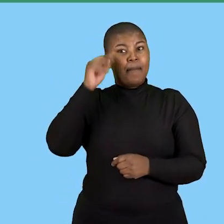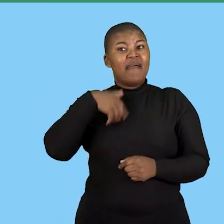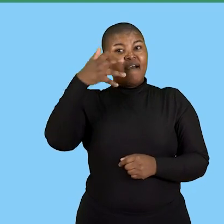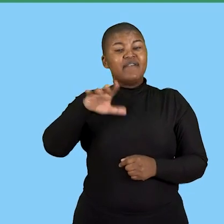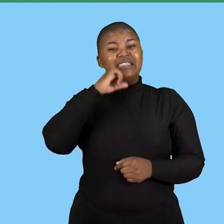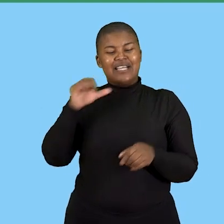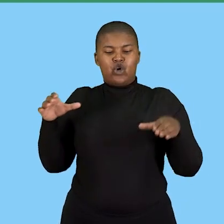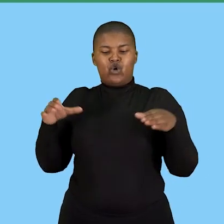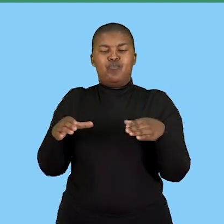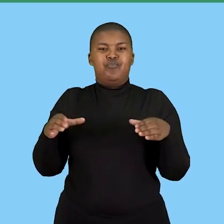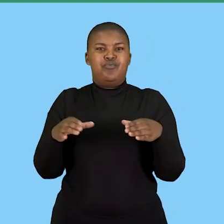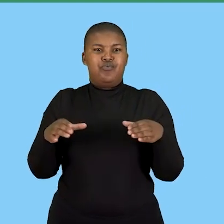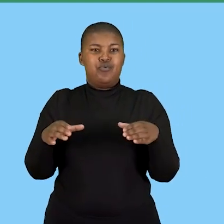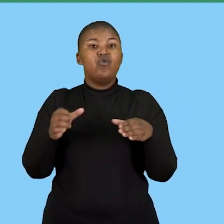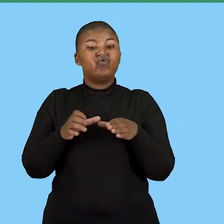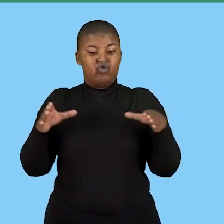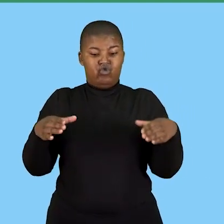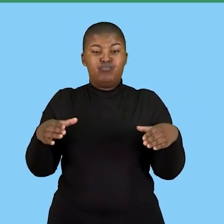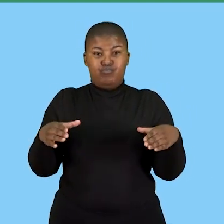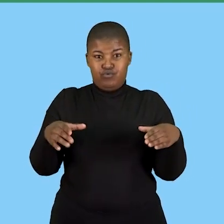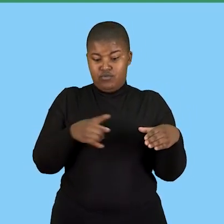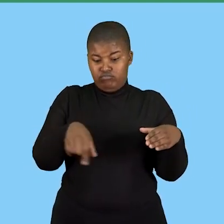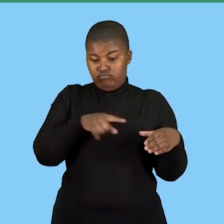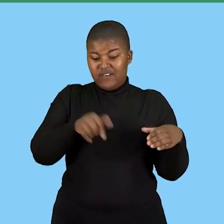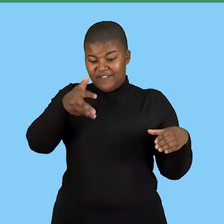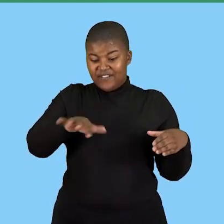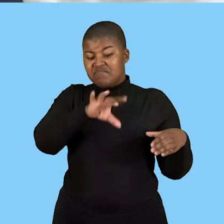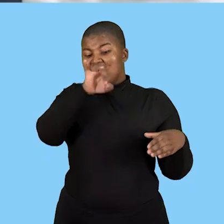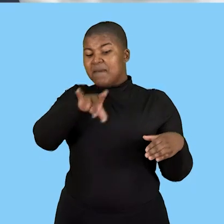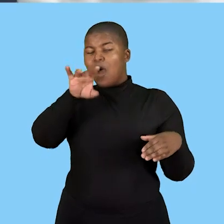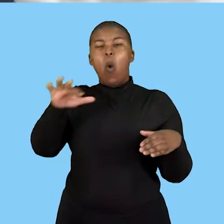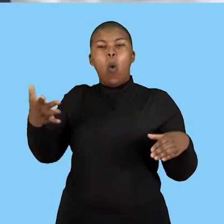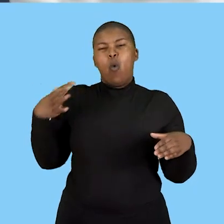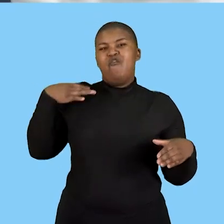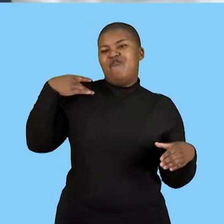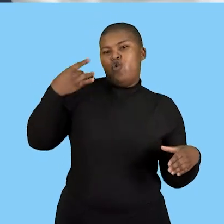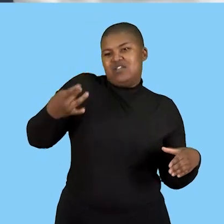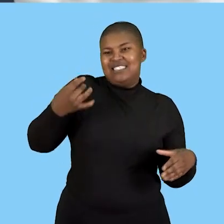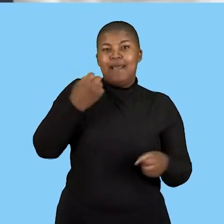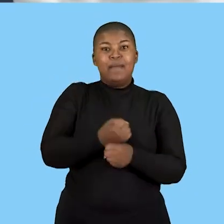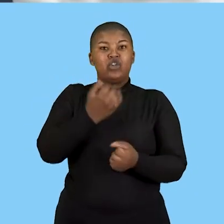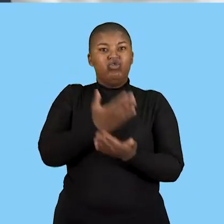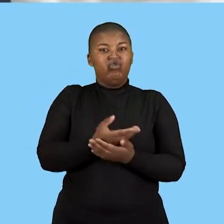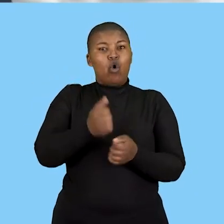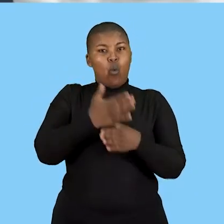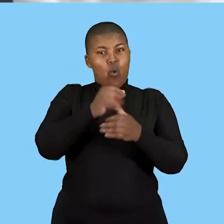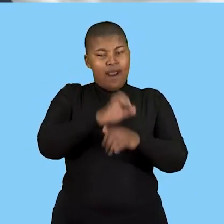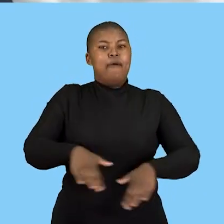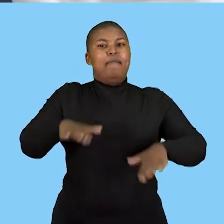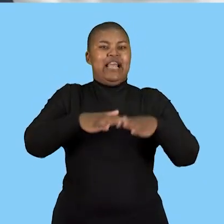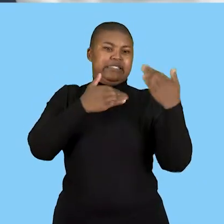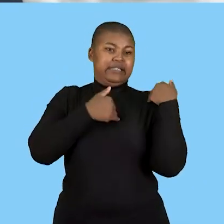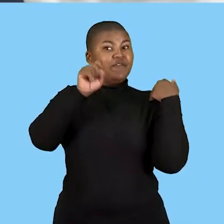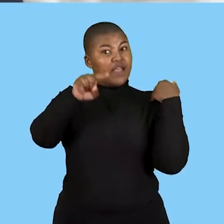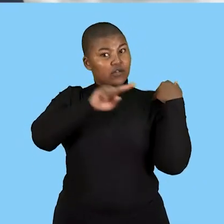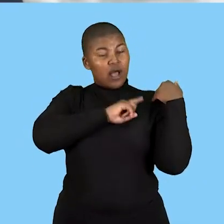this is a group of workers a group of workers who are basically volunteering to make sure they they keep the environment